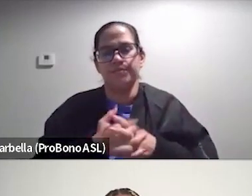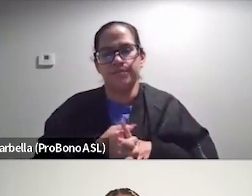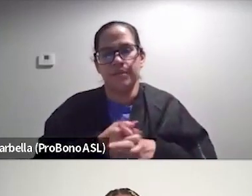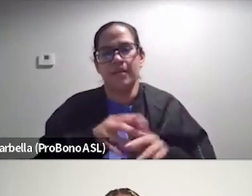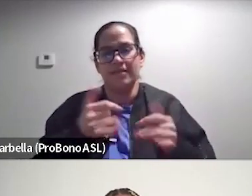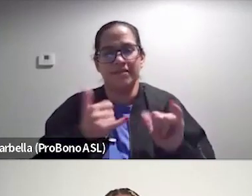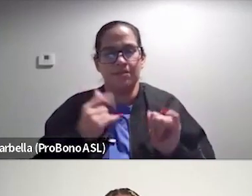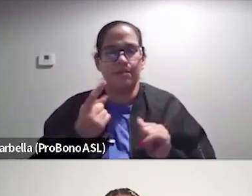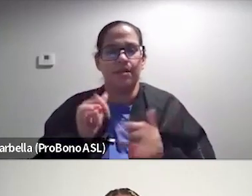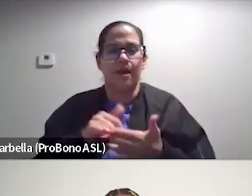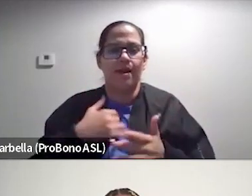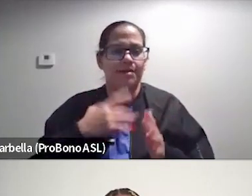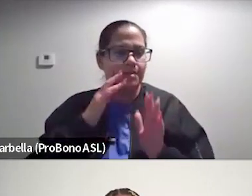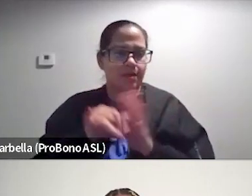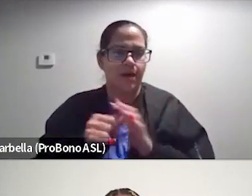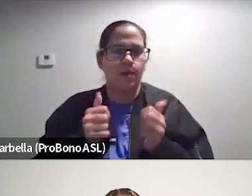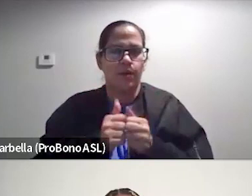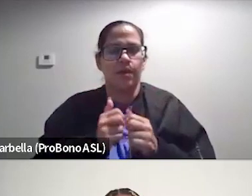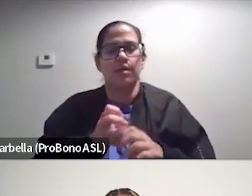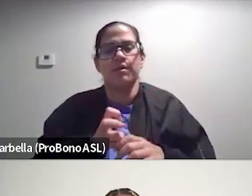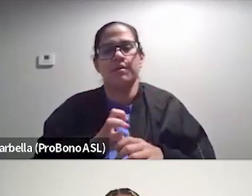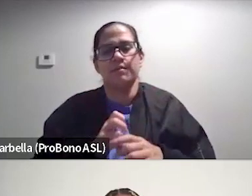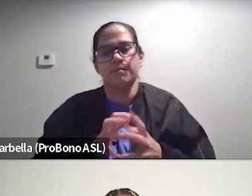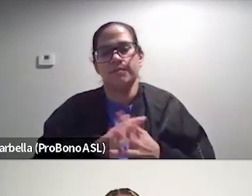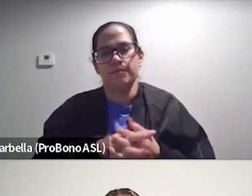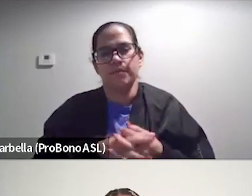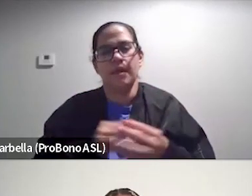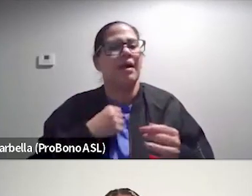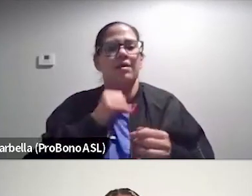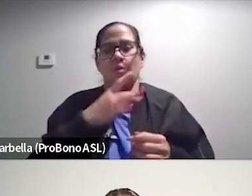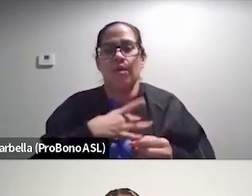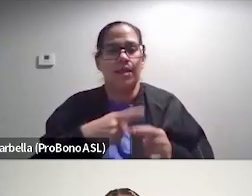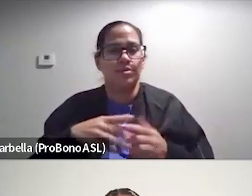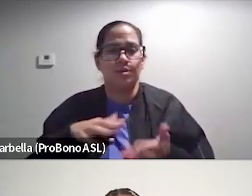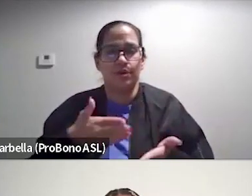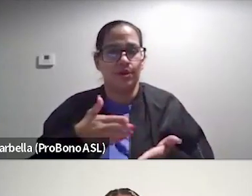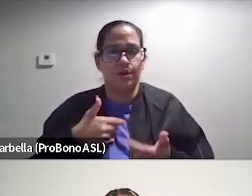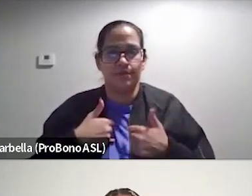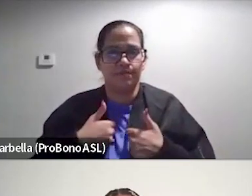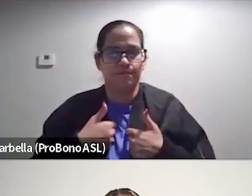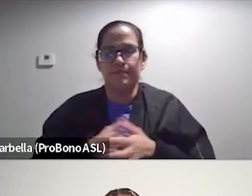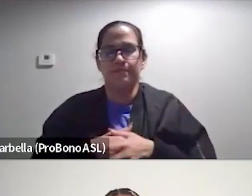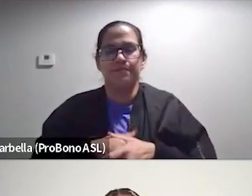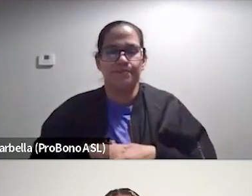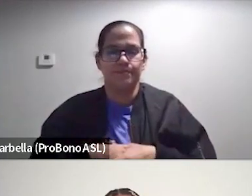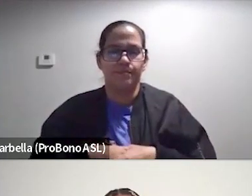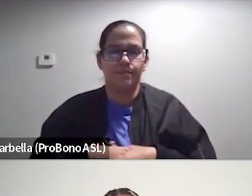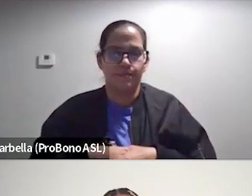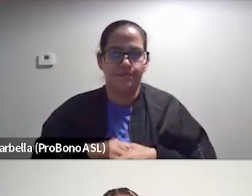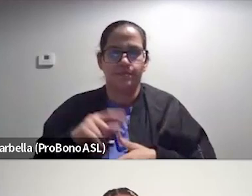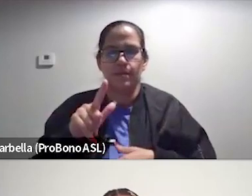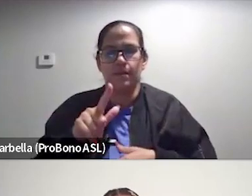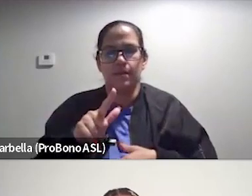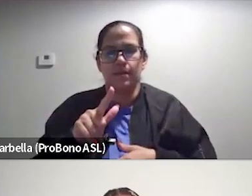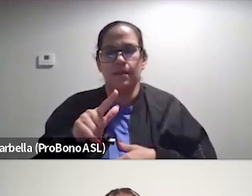I still, um, identify with. And I also don't like to cook, um, and, uh, live on